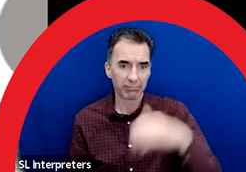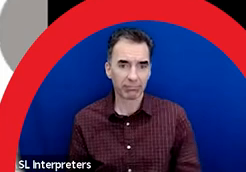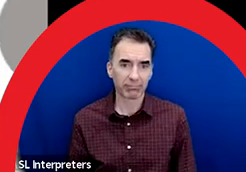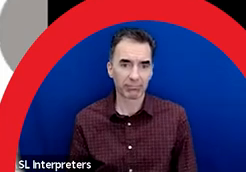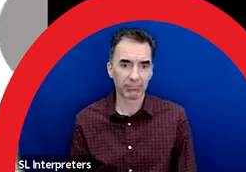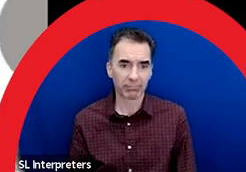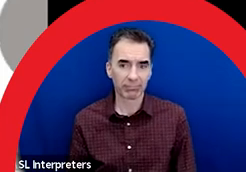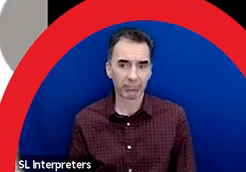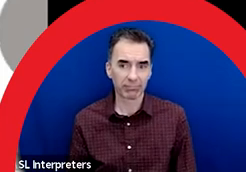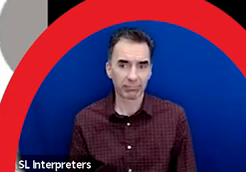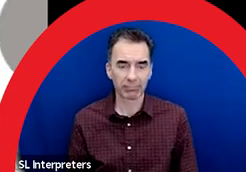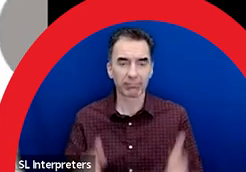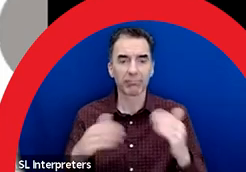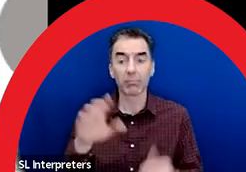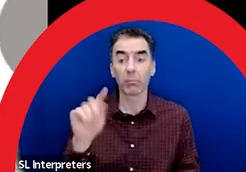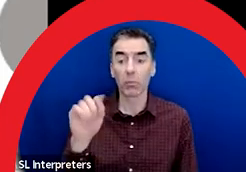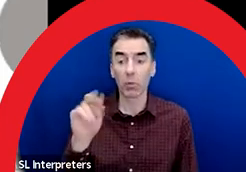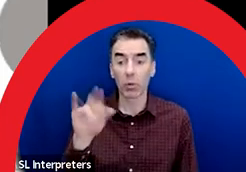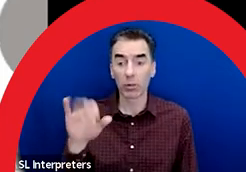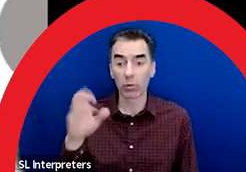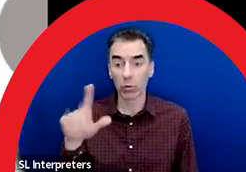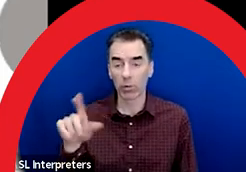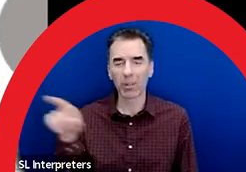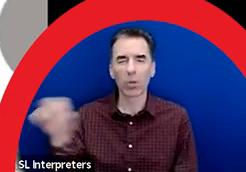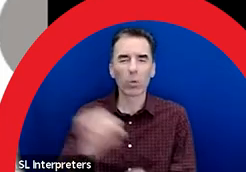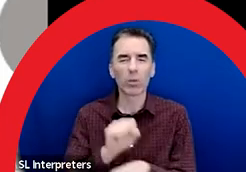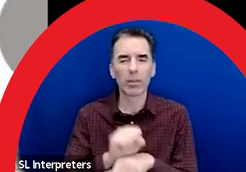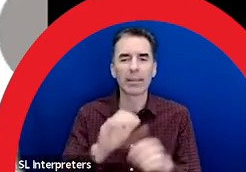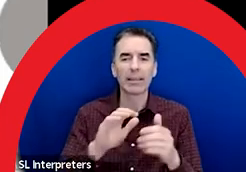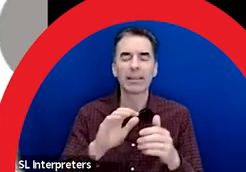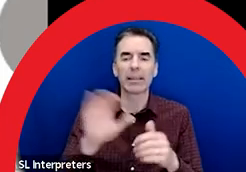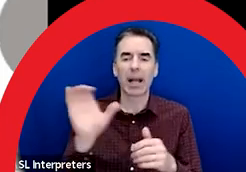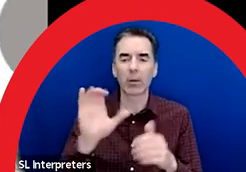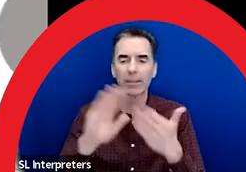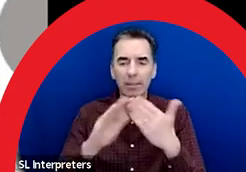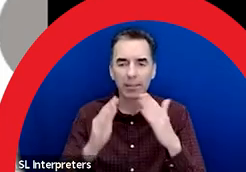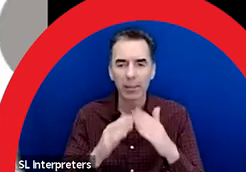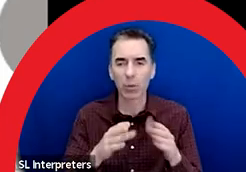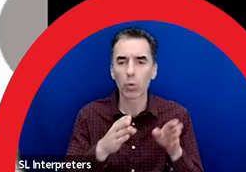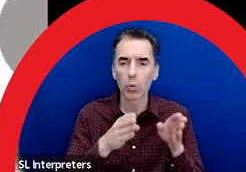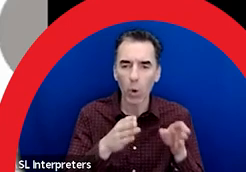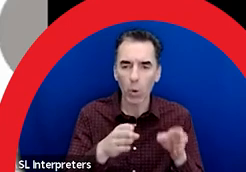Next, Tony Churchill from the city of Calgary roads and transportation department will speak about the technical considerations.